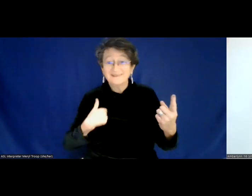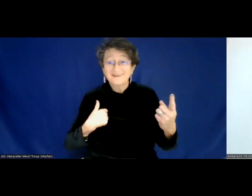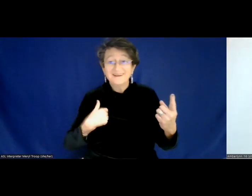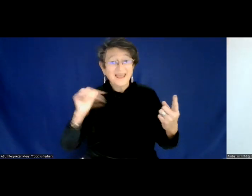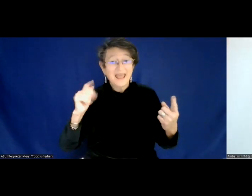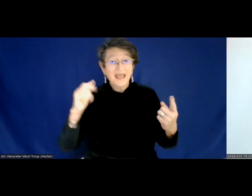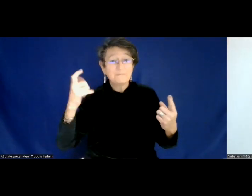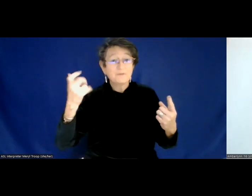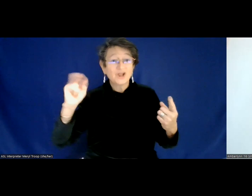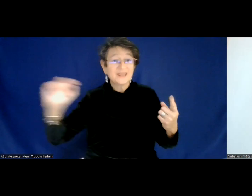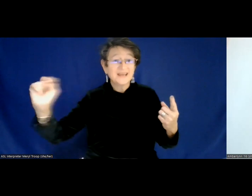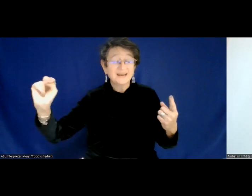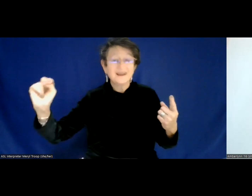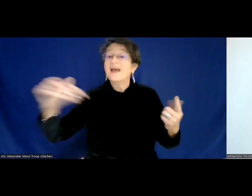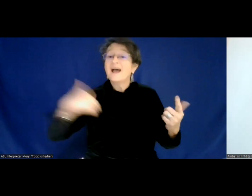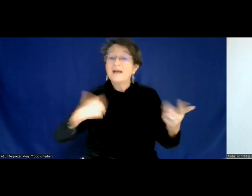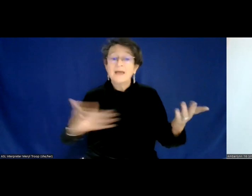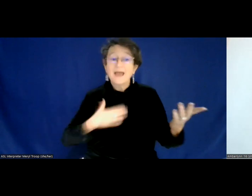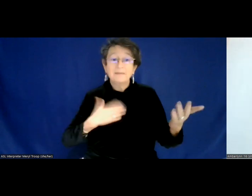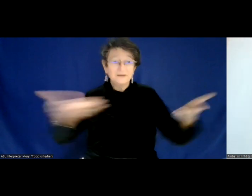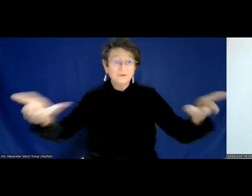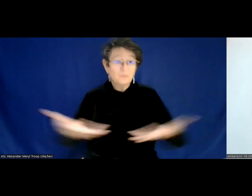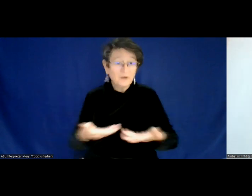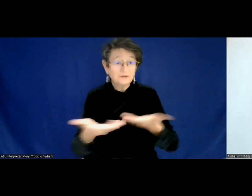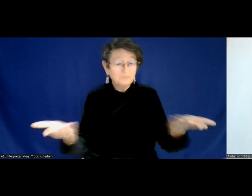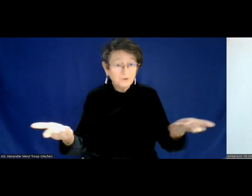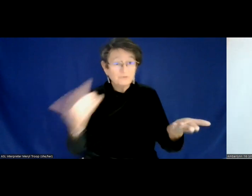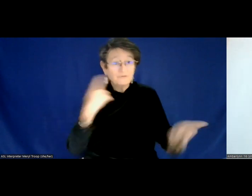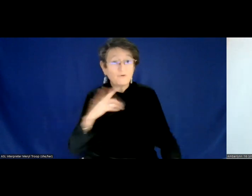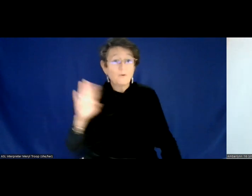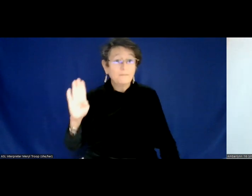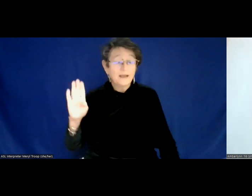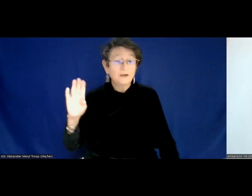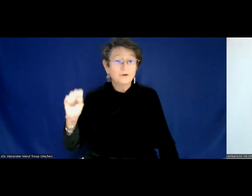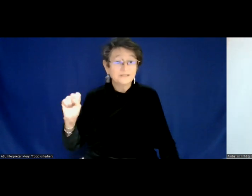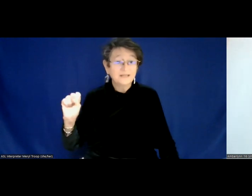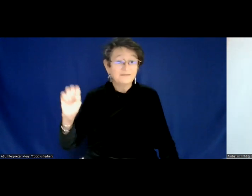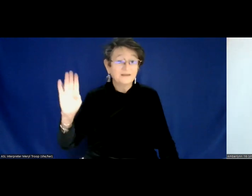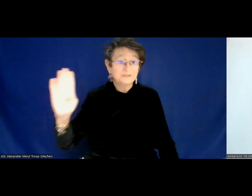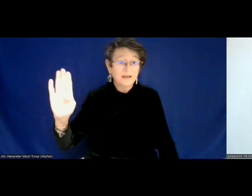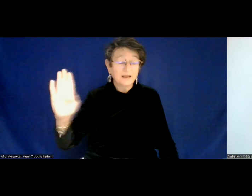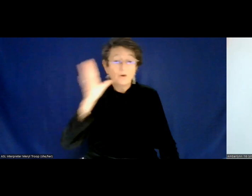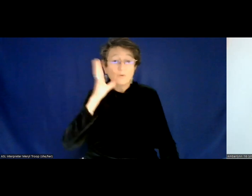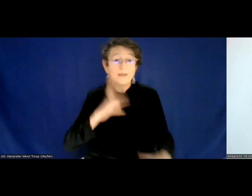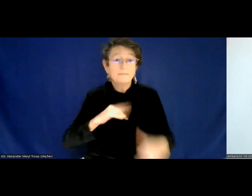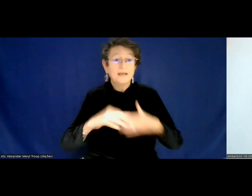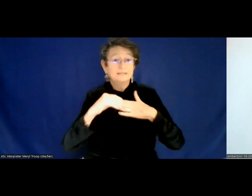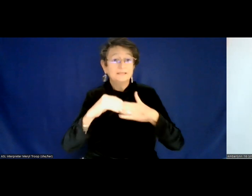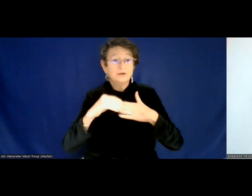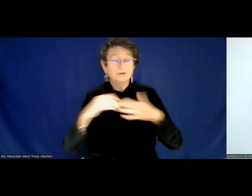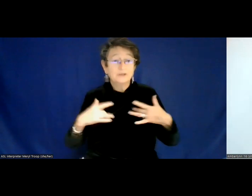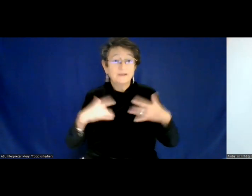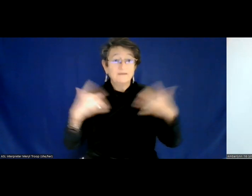Savings Bank, it is my pleasure to welcome you all to the 2022 women in leadership event, navigating the gender